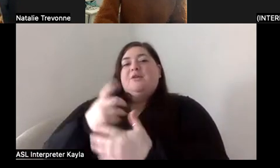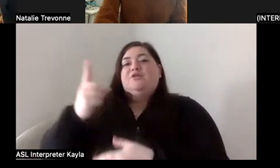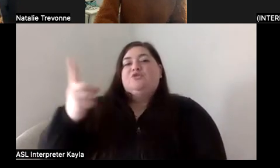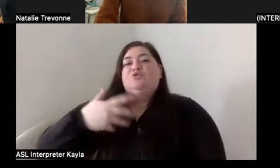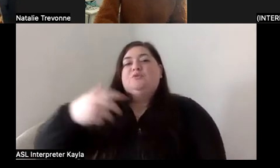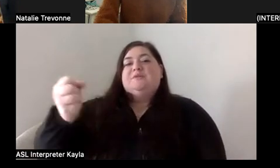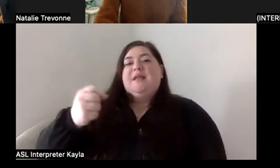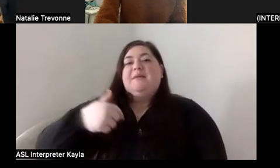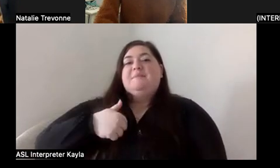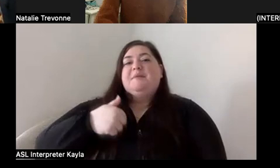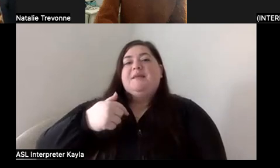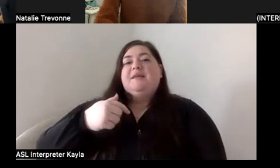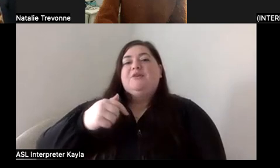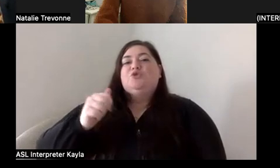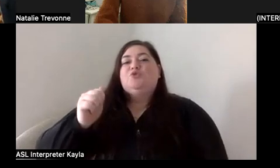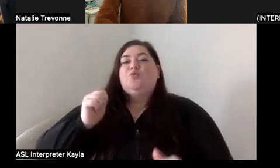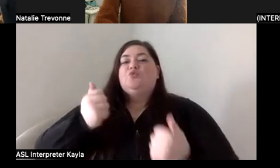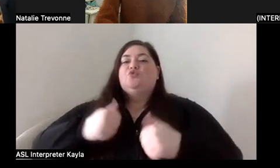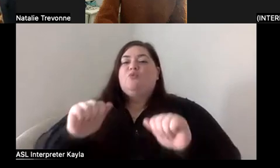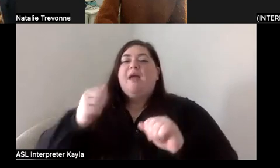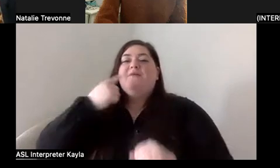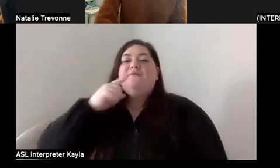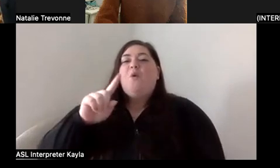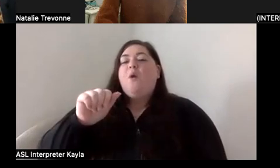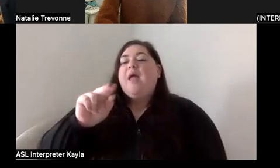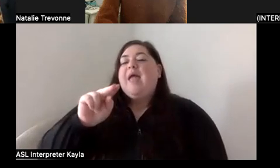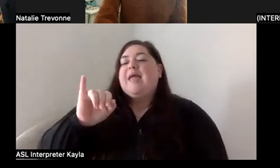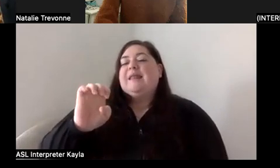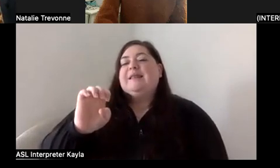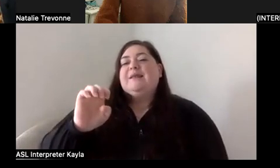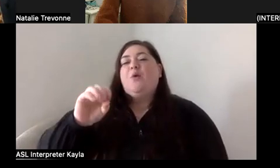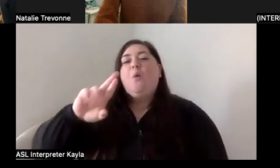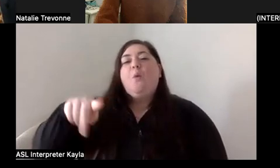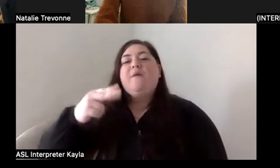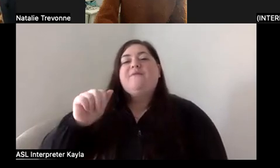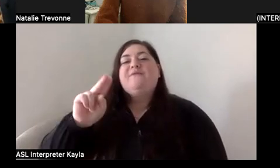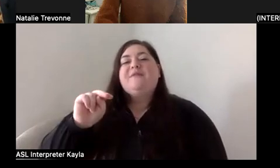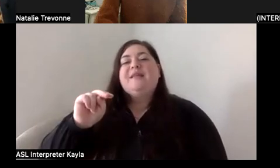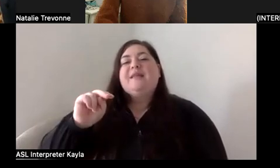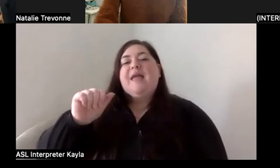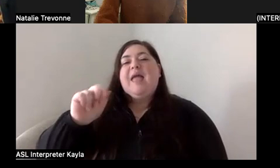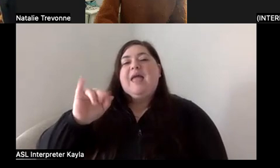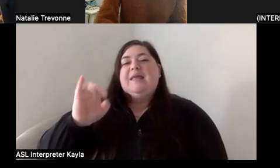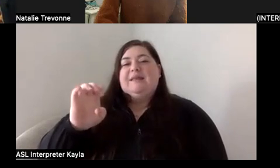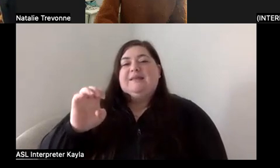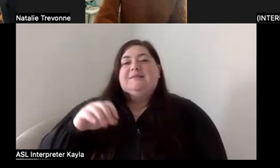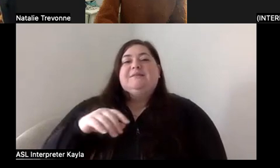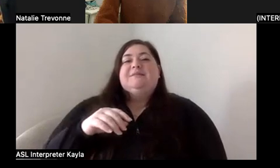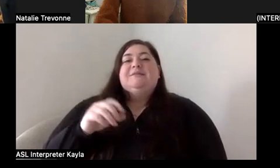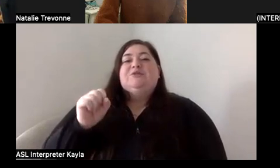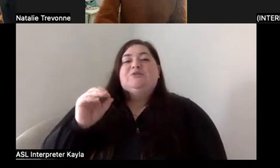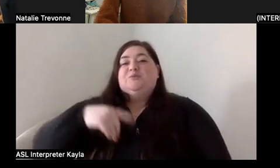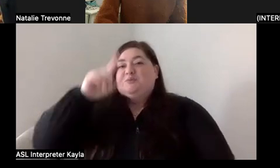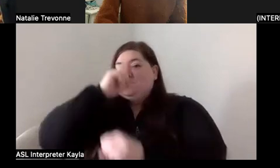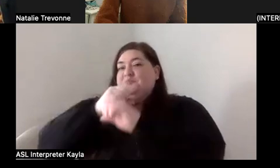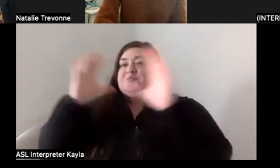for Orphan Ants because I wanted to be Andy or one of the orphans and stuff. So, it's like I saw my